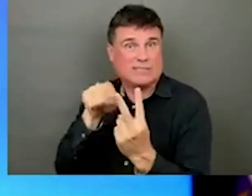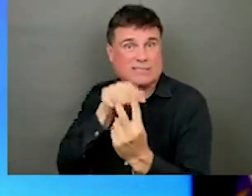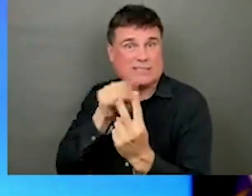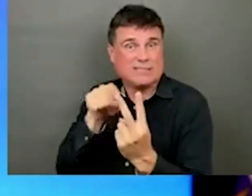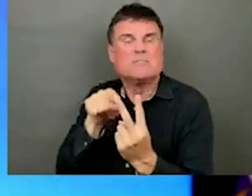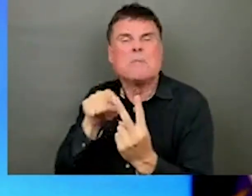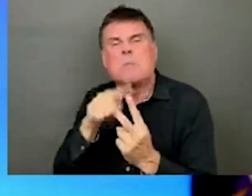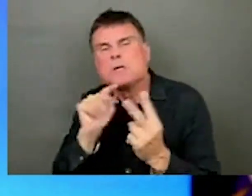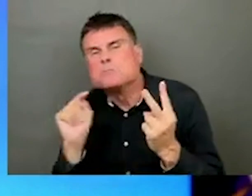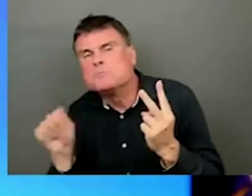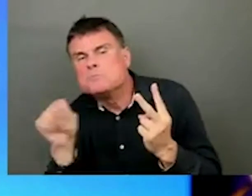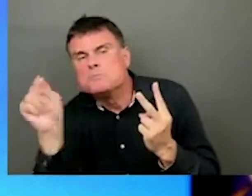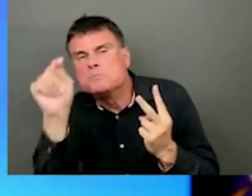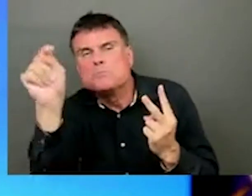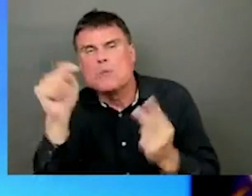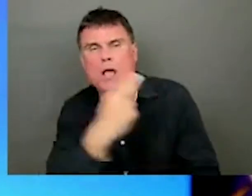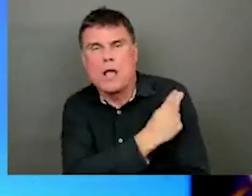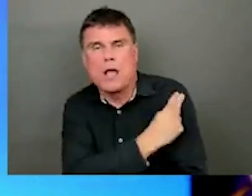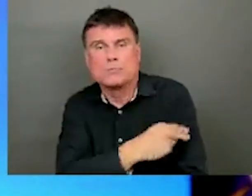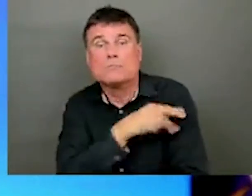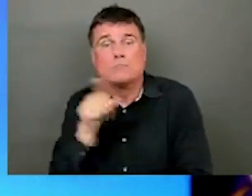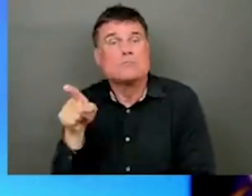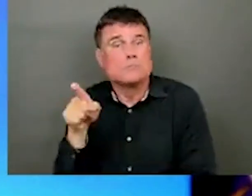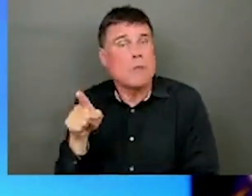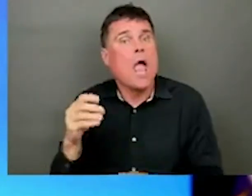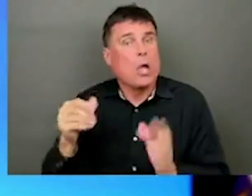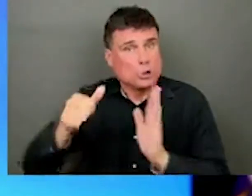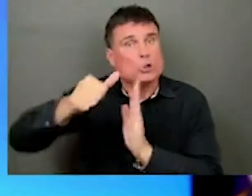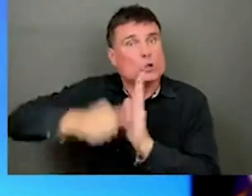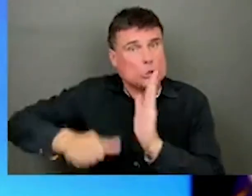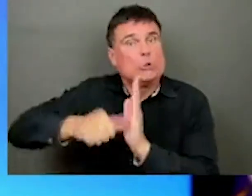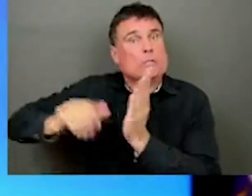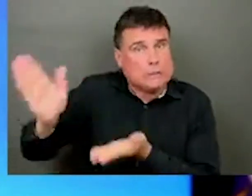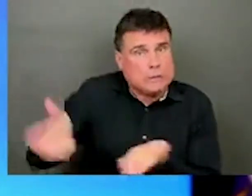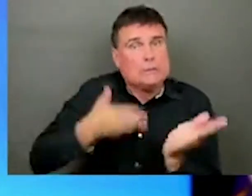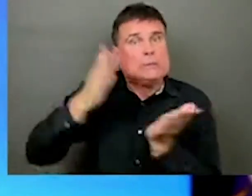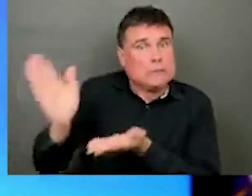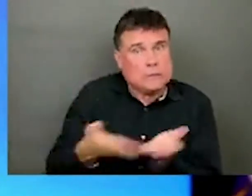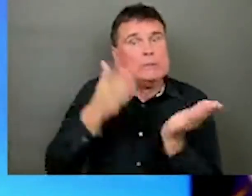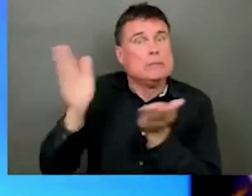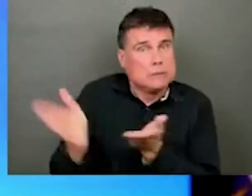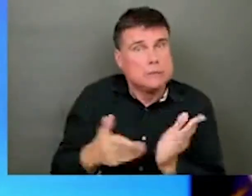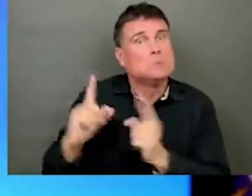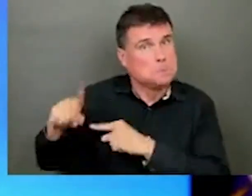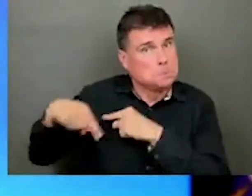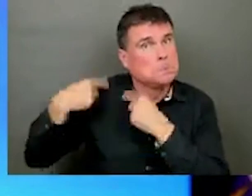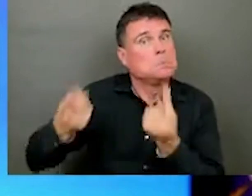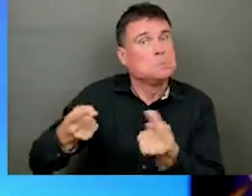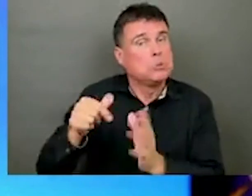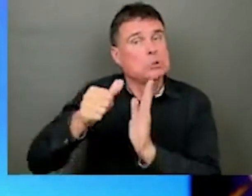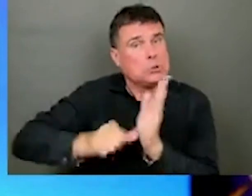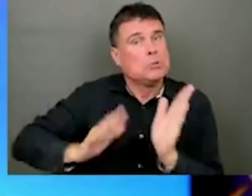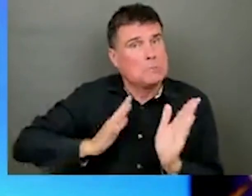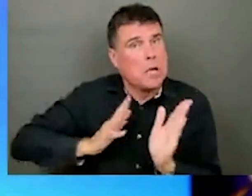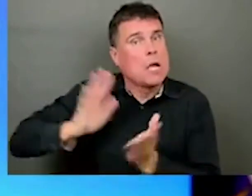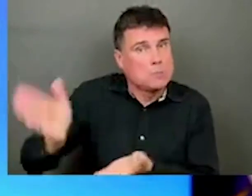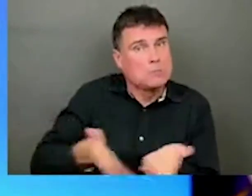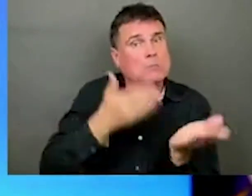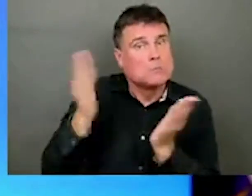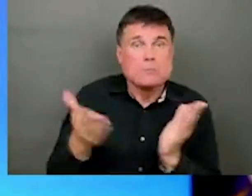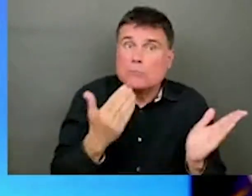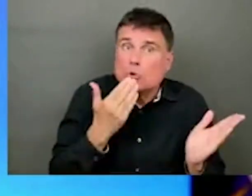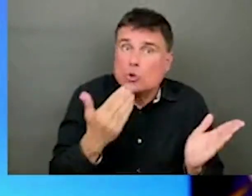surgeries than we've done before, and we report on that regularly, and that reflects the extraordinary work of people there. So